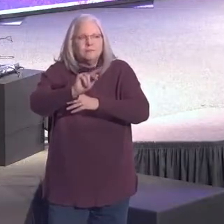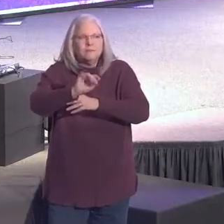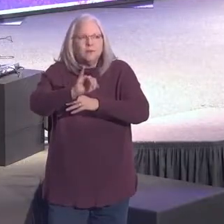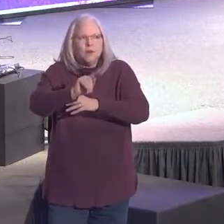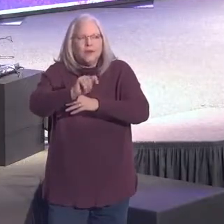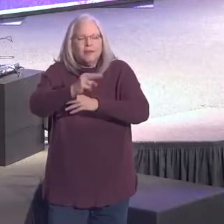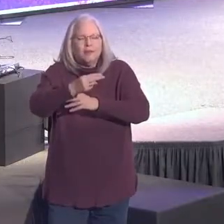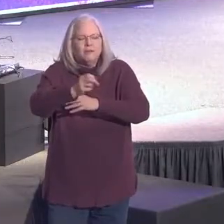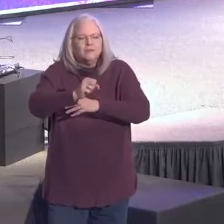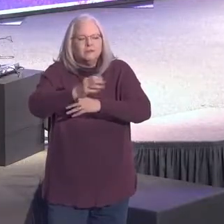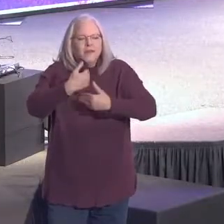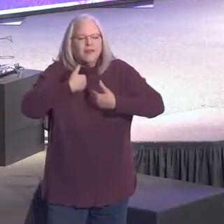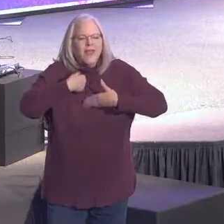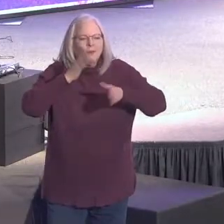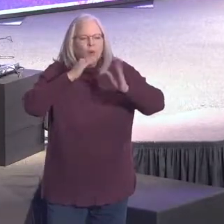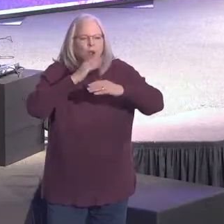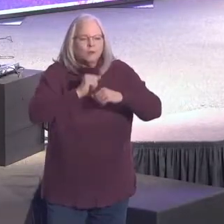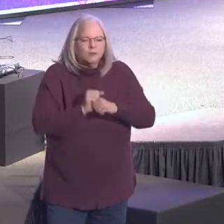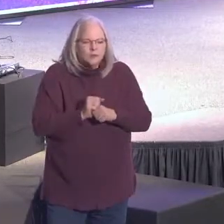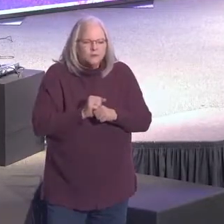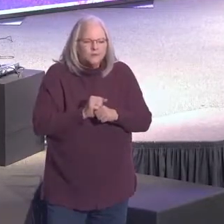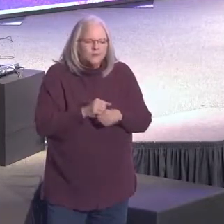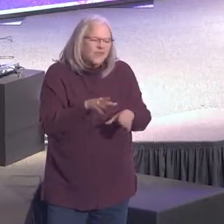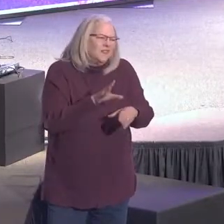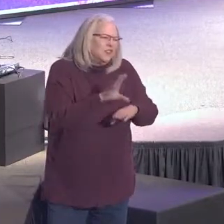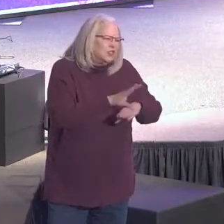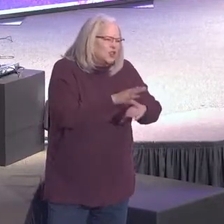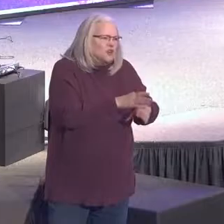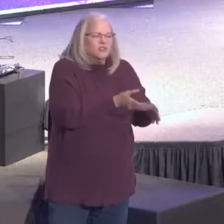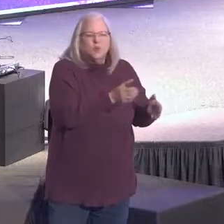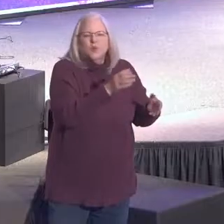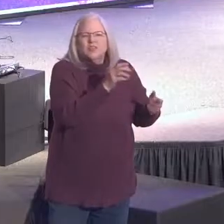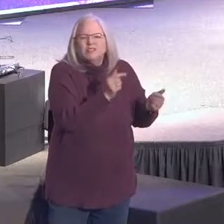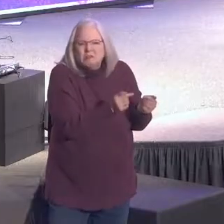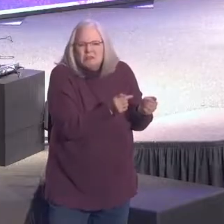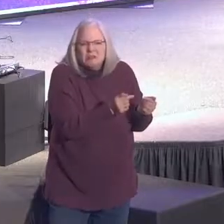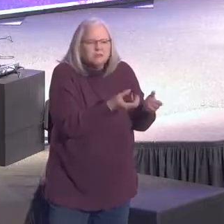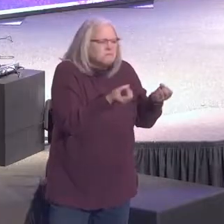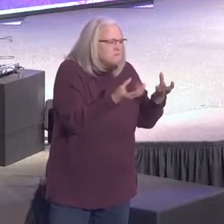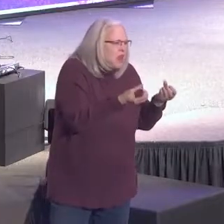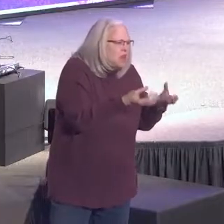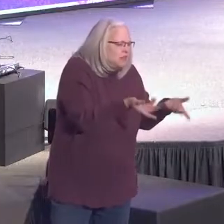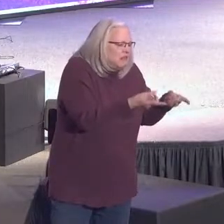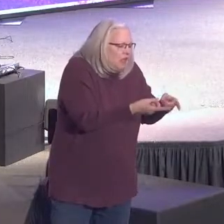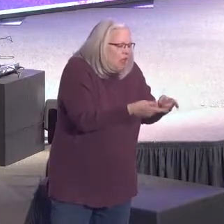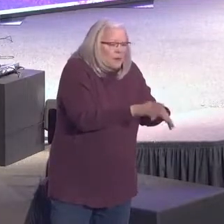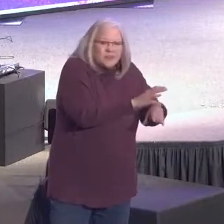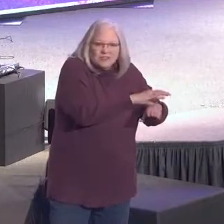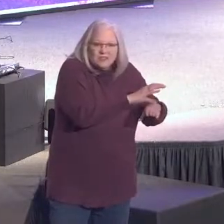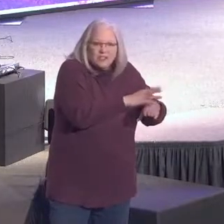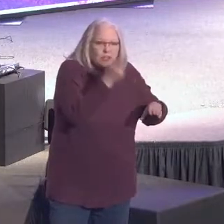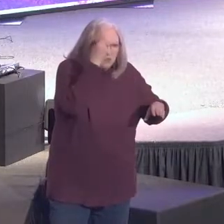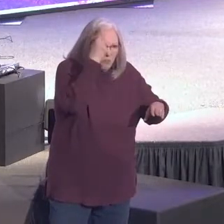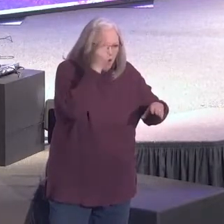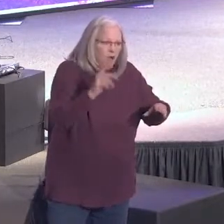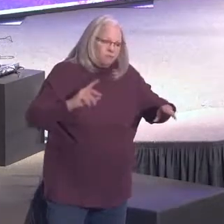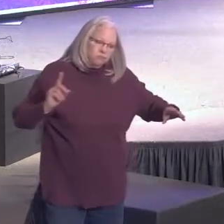issues. They were hurt. There was a lot of things happening in that church.